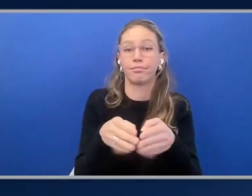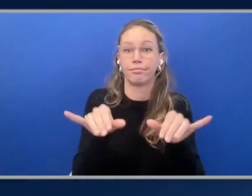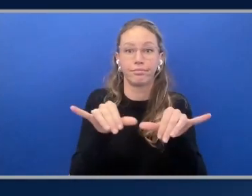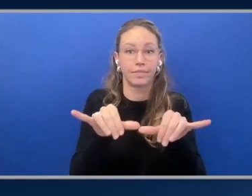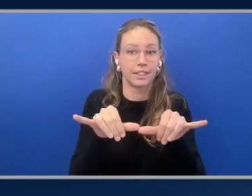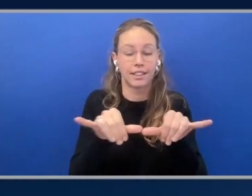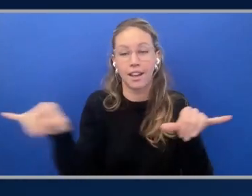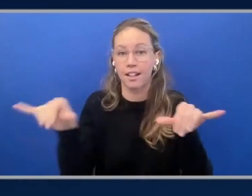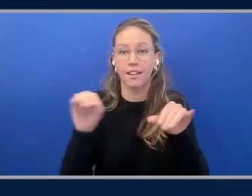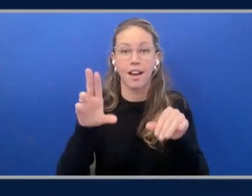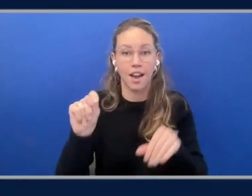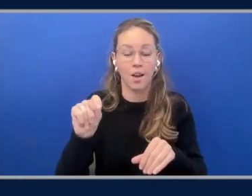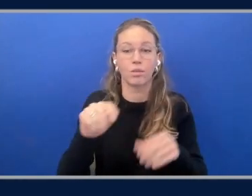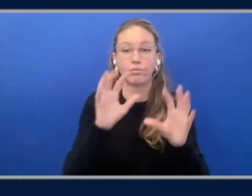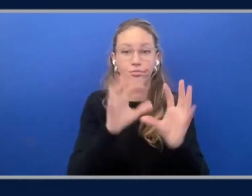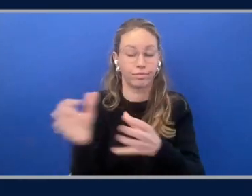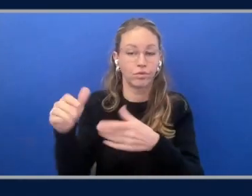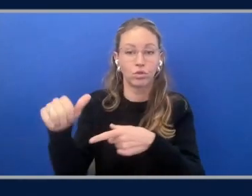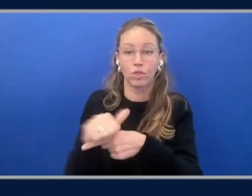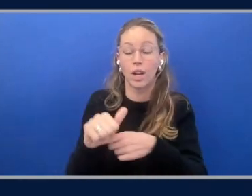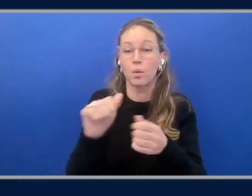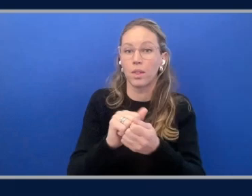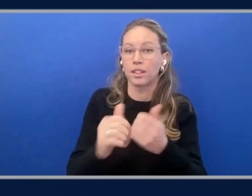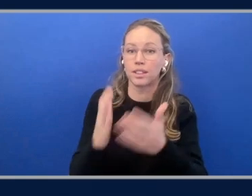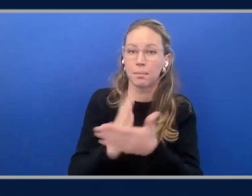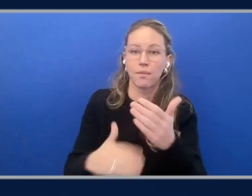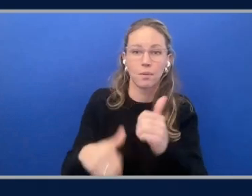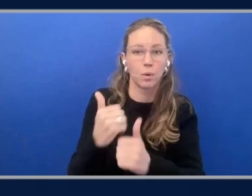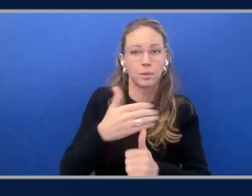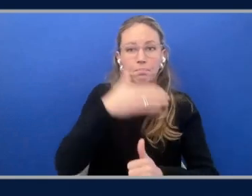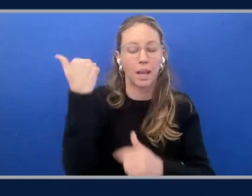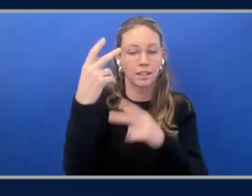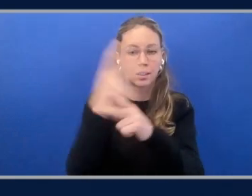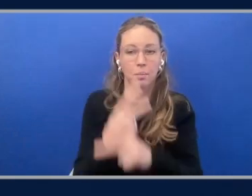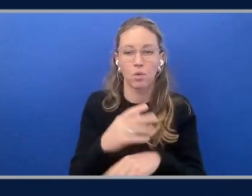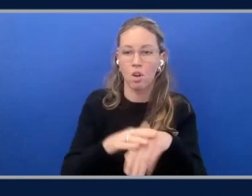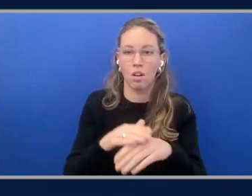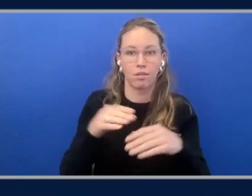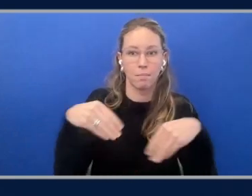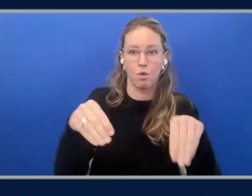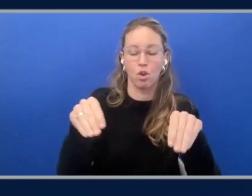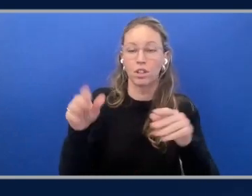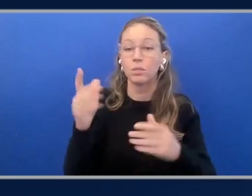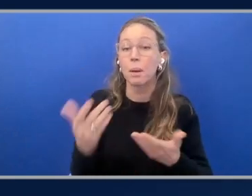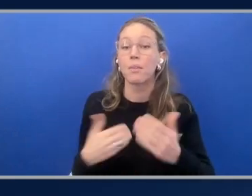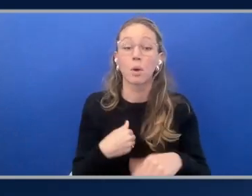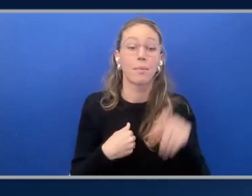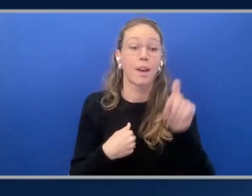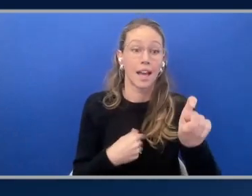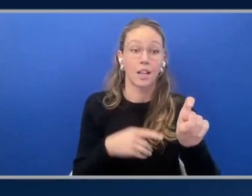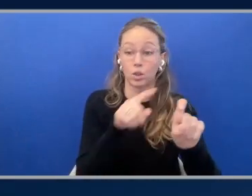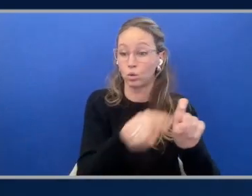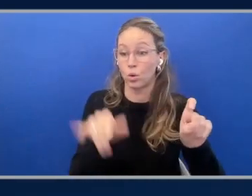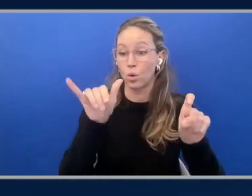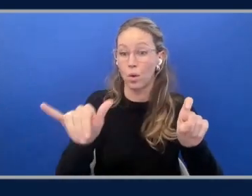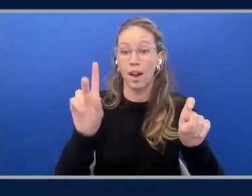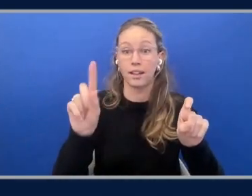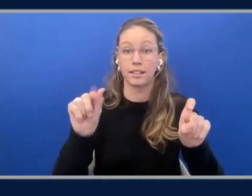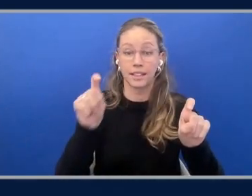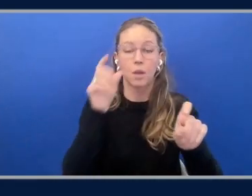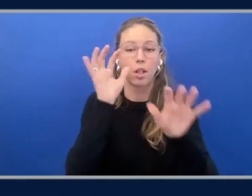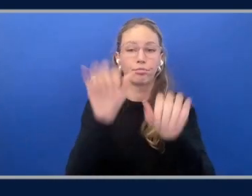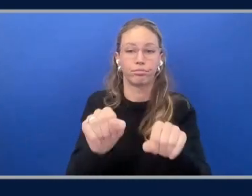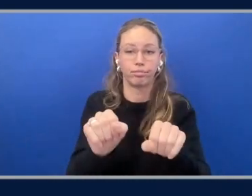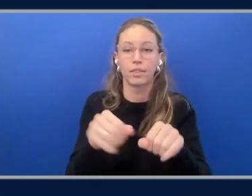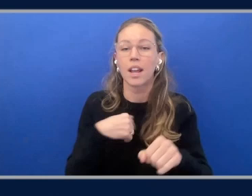performant compute available on the market. So when you say hoteling, you're making a reservation from X to Y date. That's right. right. Yeah. And I think Scott will click